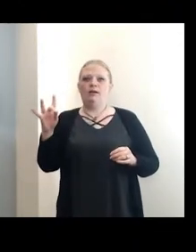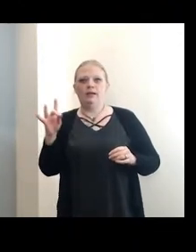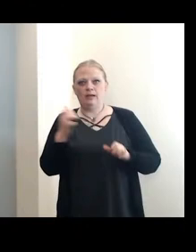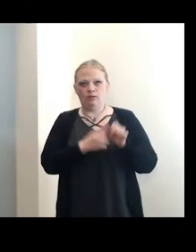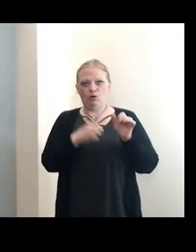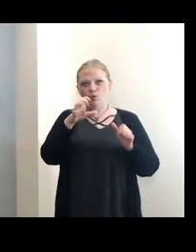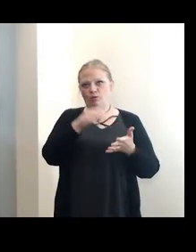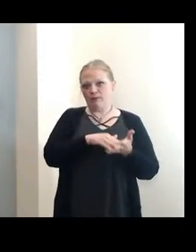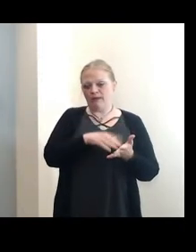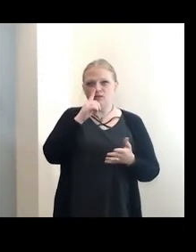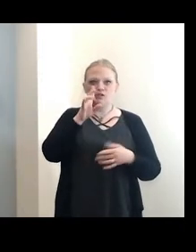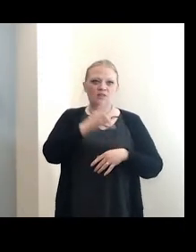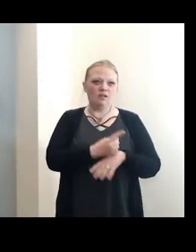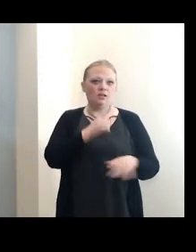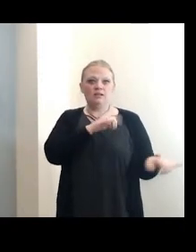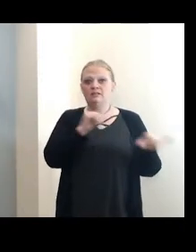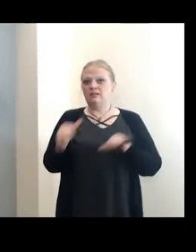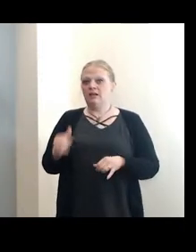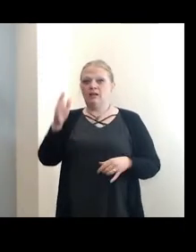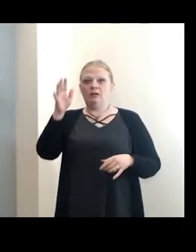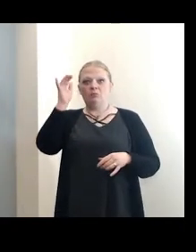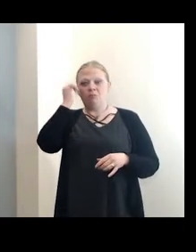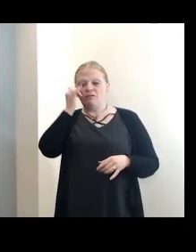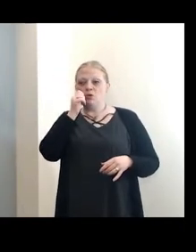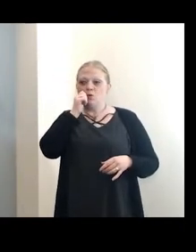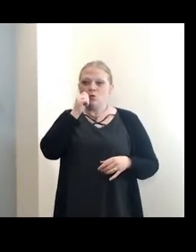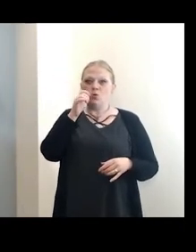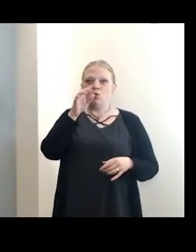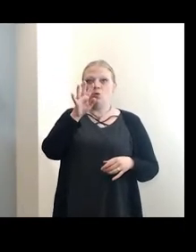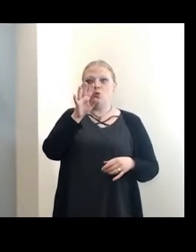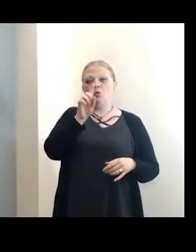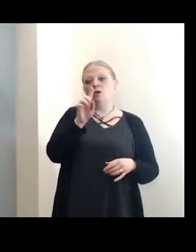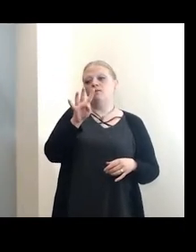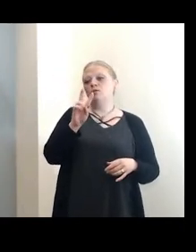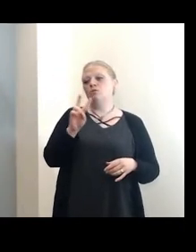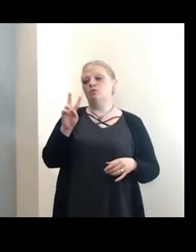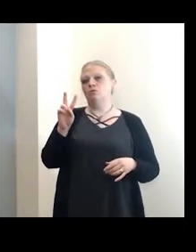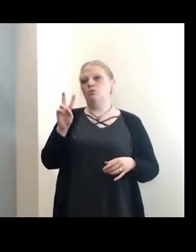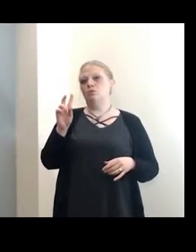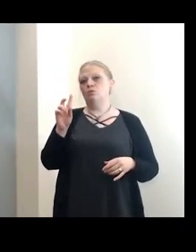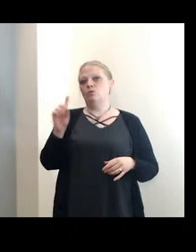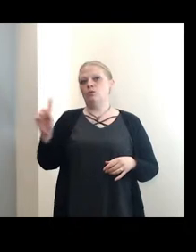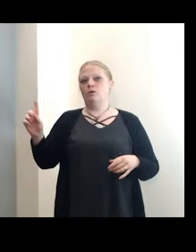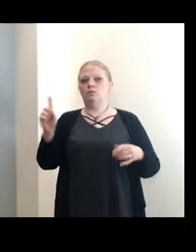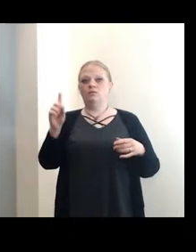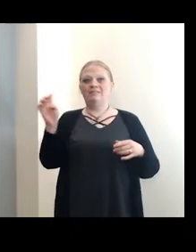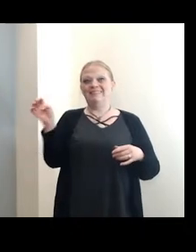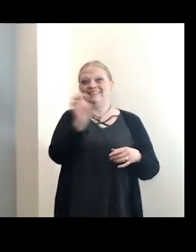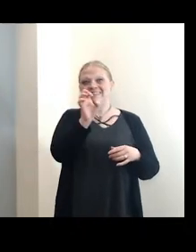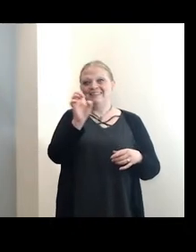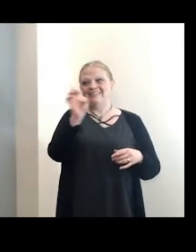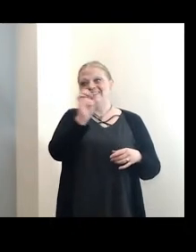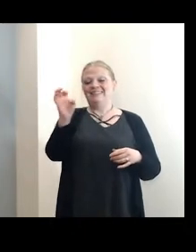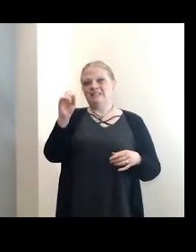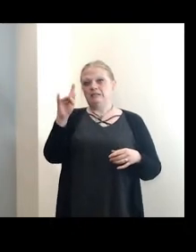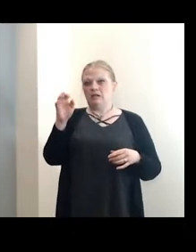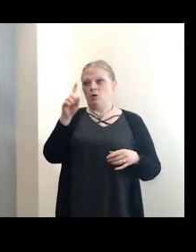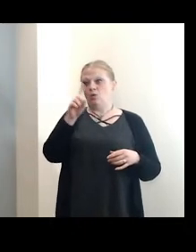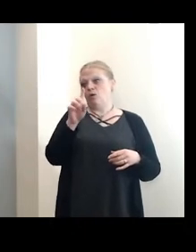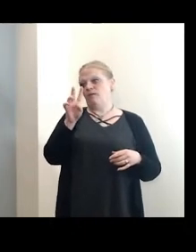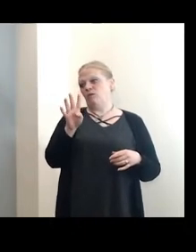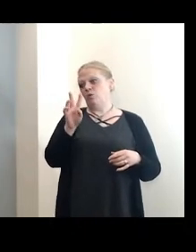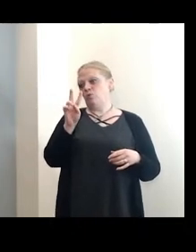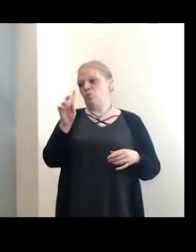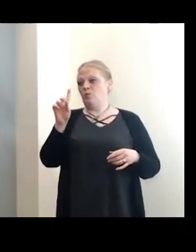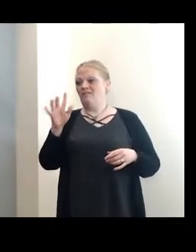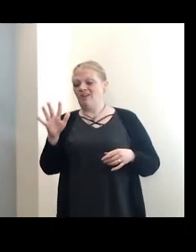over seven days. Same thing with Buffalo, Chiquito Oga, 14211. Buffalo Eastside, 14215 is very high as well